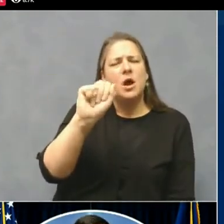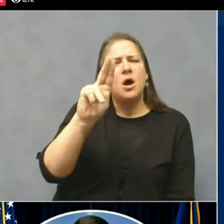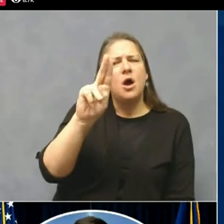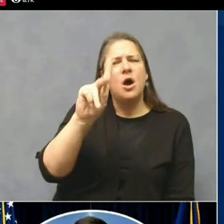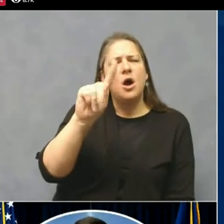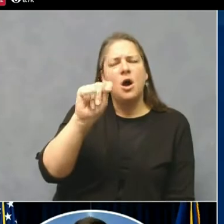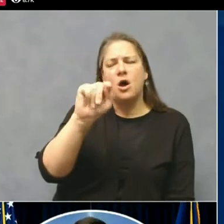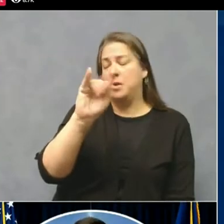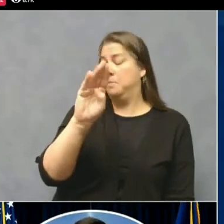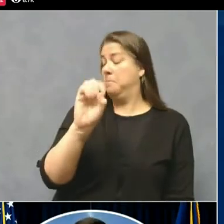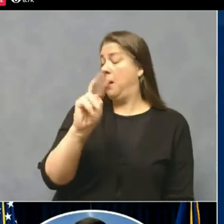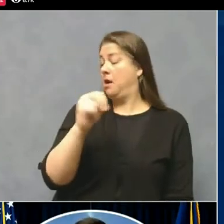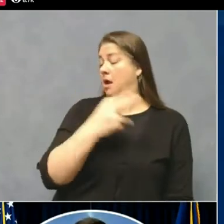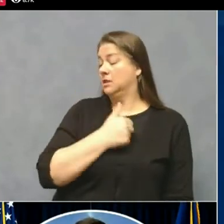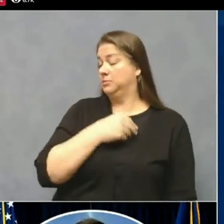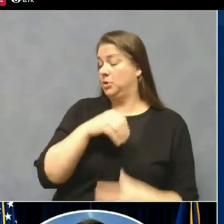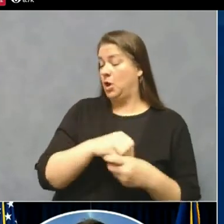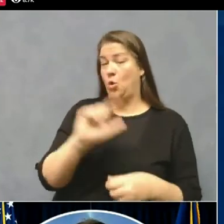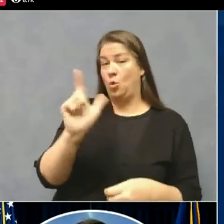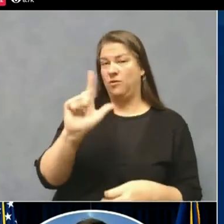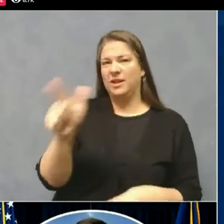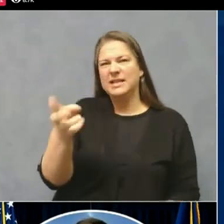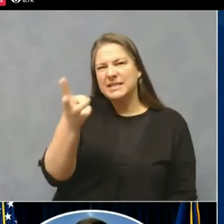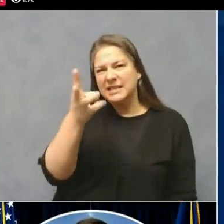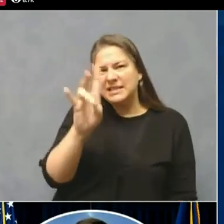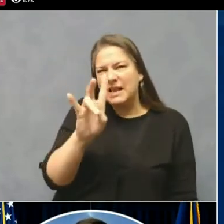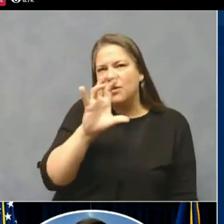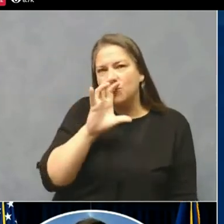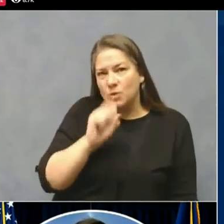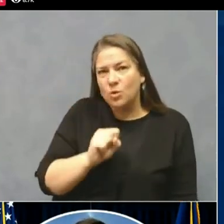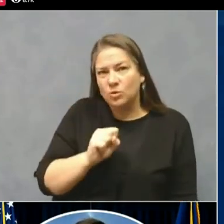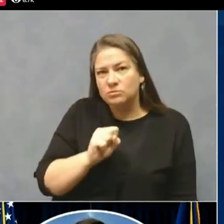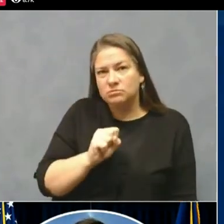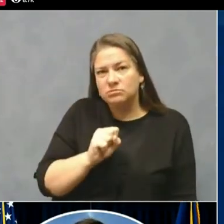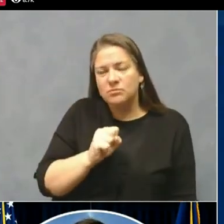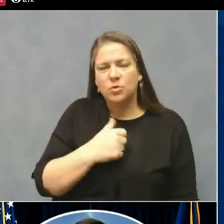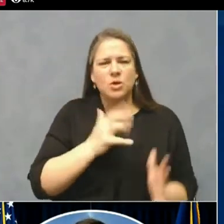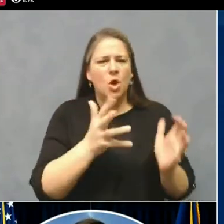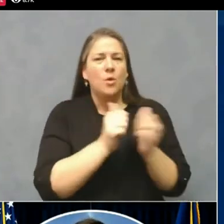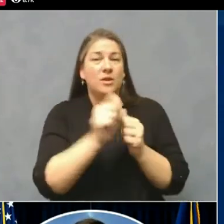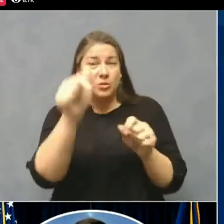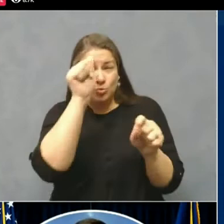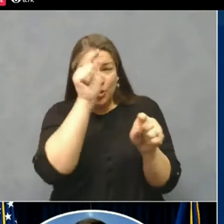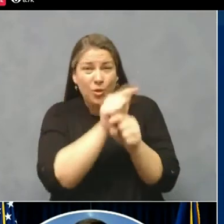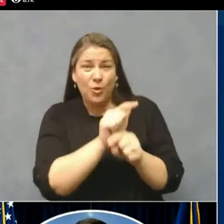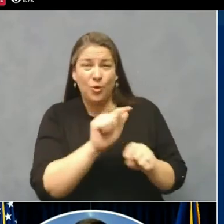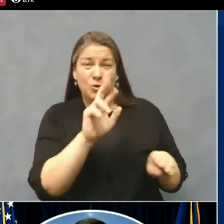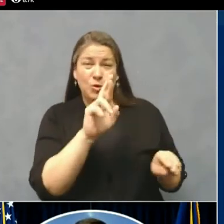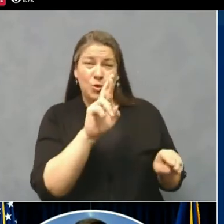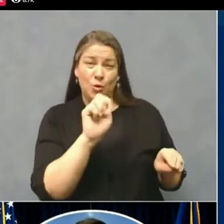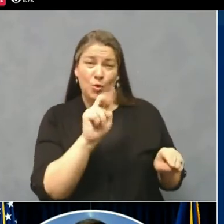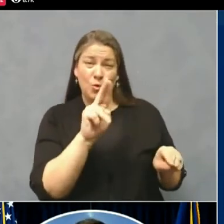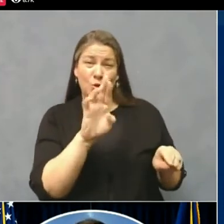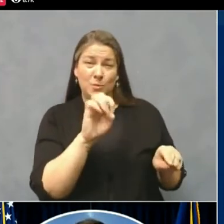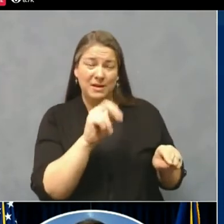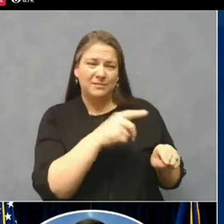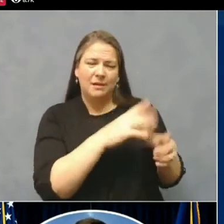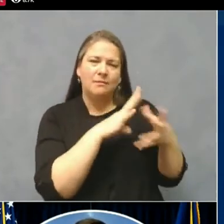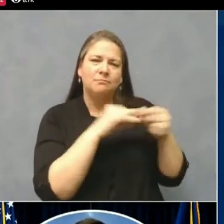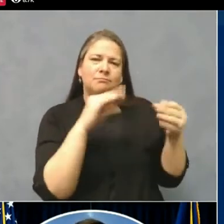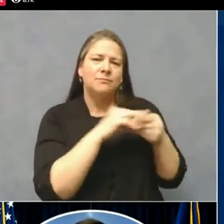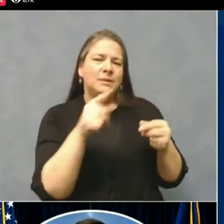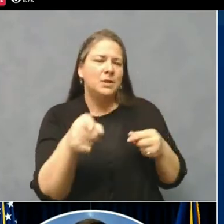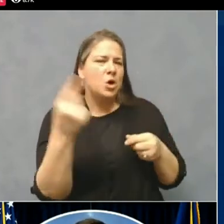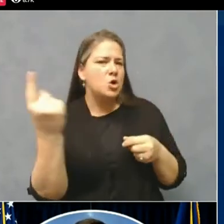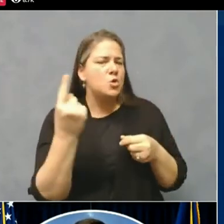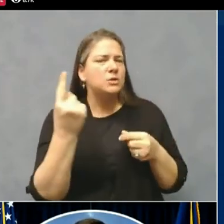67. We spoke with Michael's younger brother, Ruben, who said Michael was always on to his next adventure. At